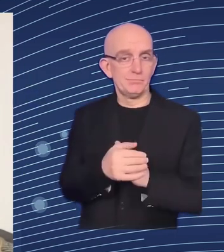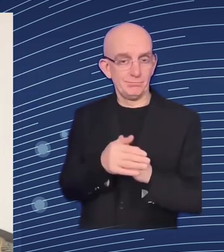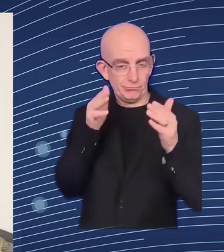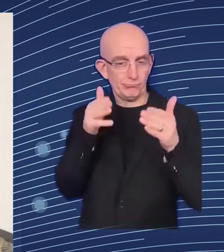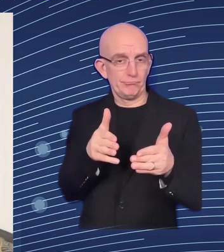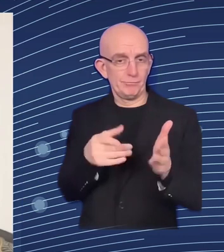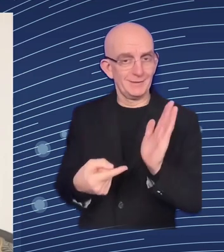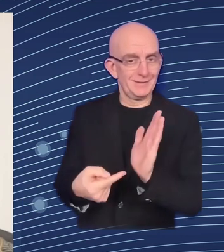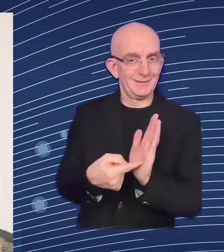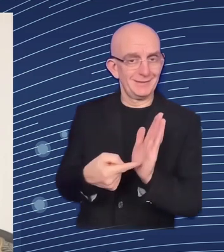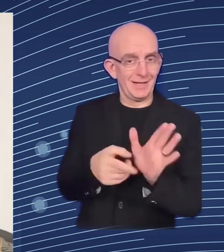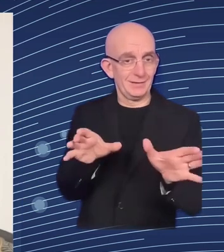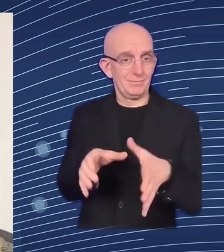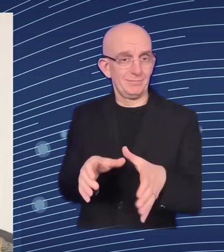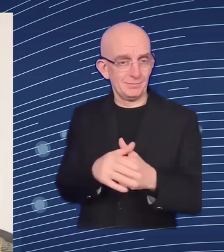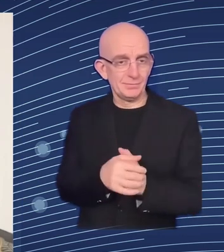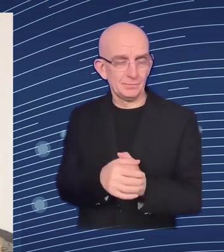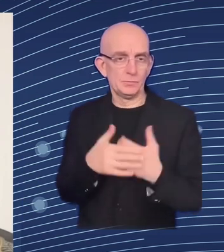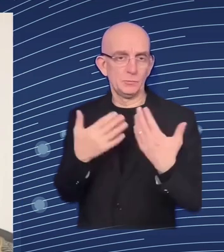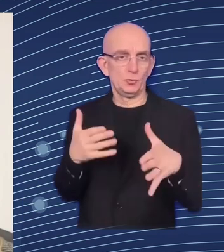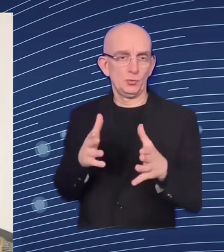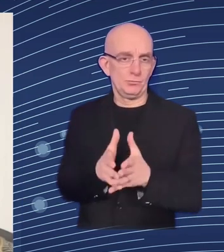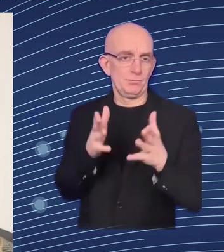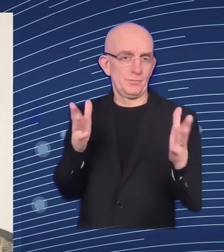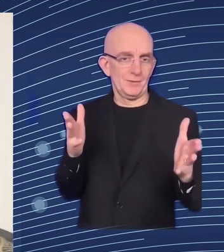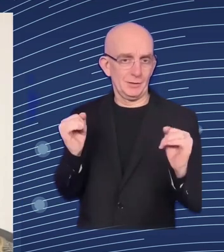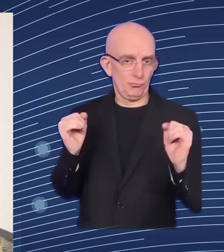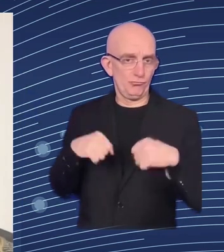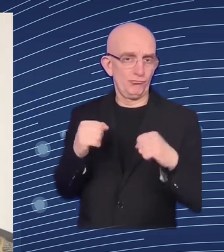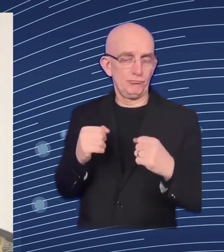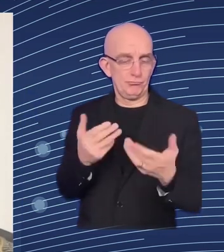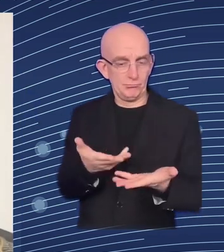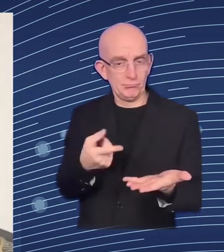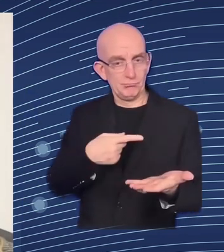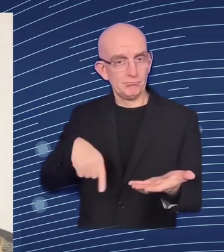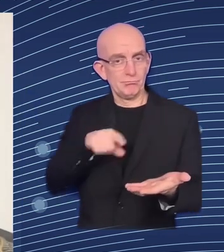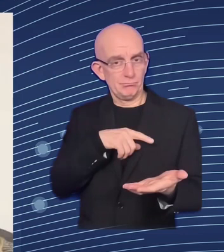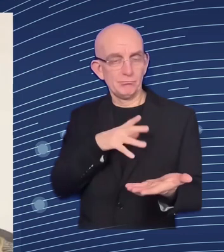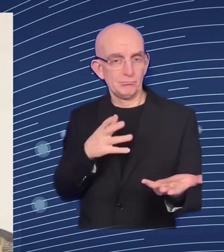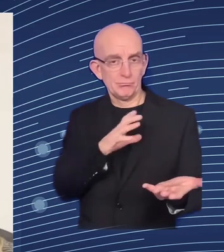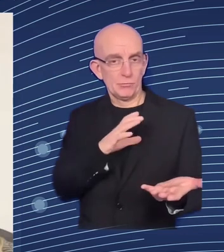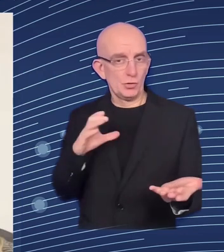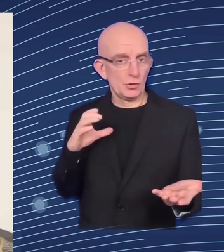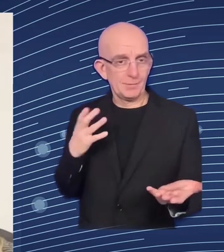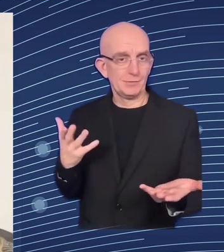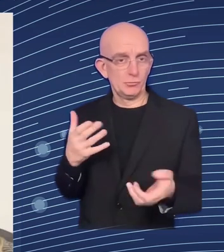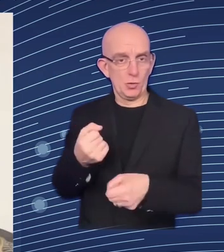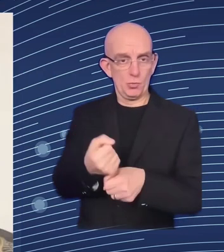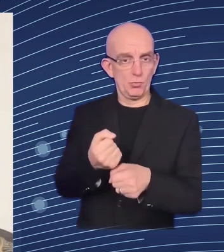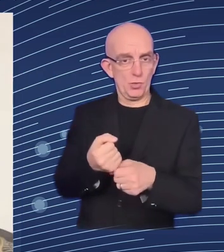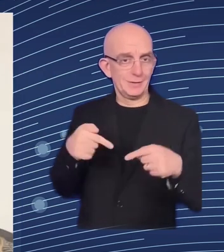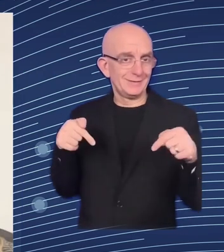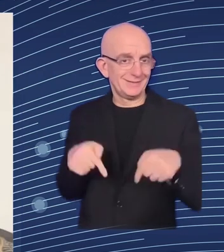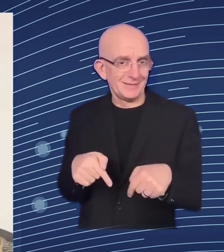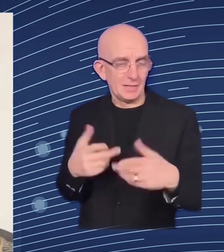uh the work we do with the european training foundation and with the um ukrainian um authorities um just a